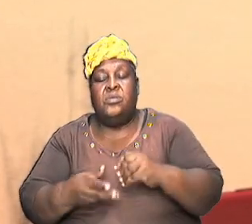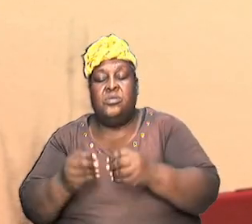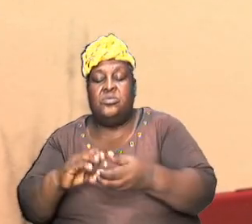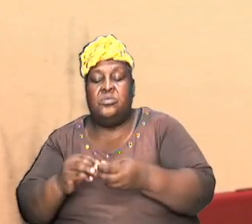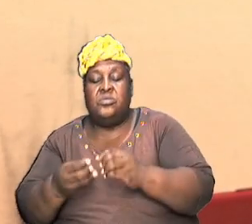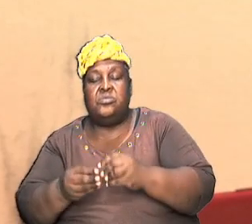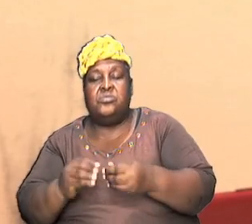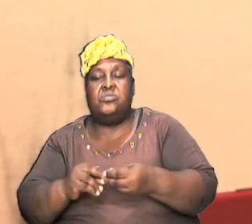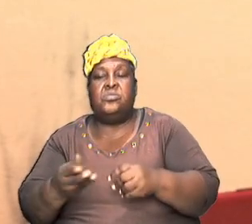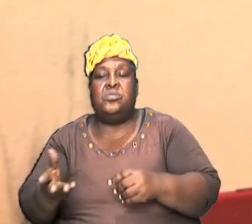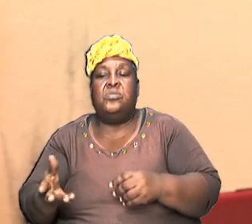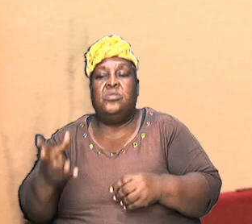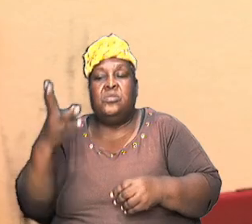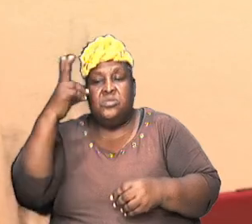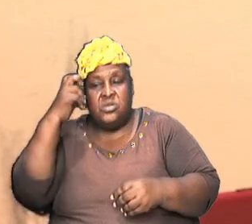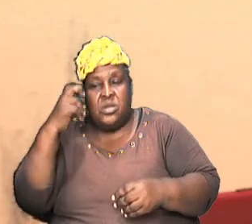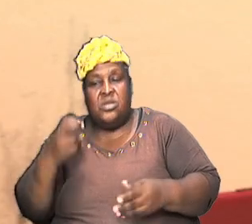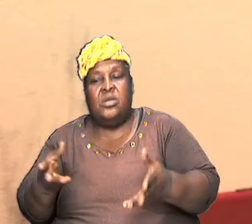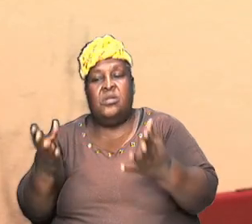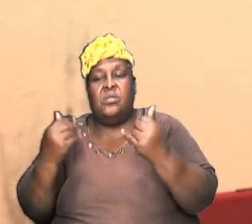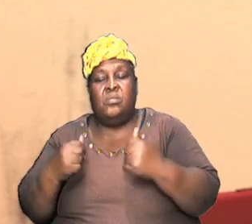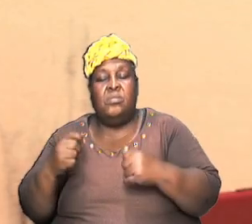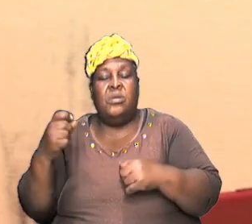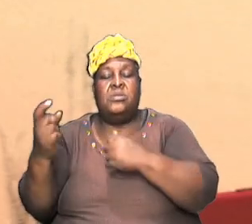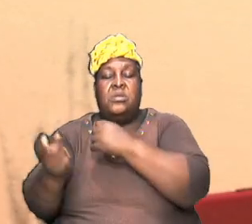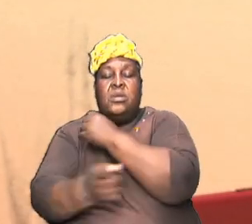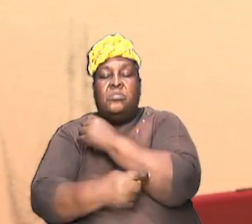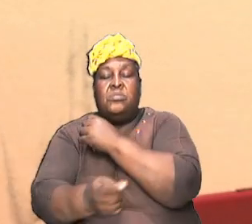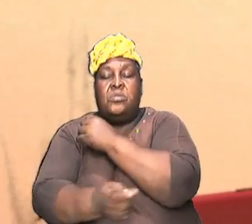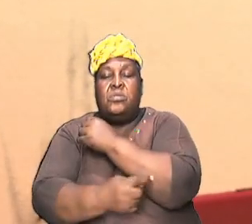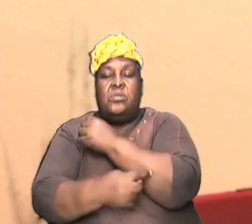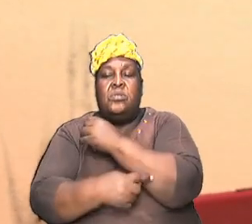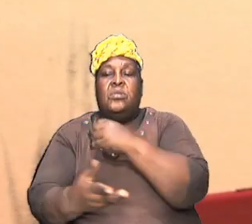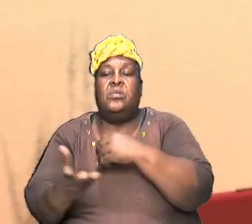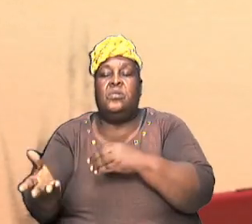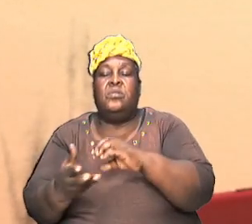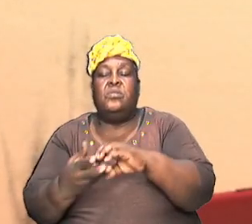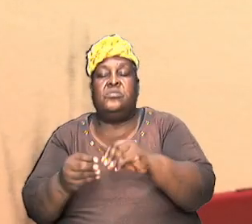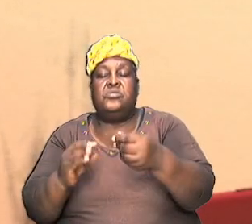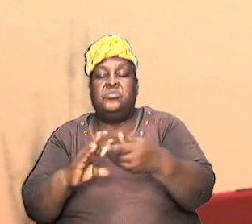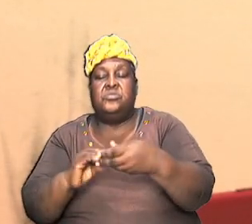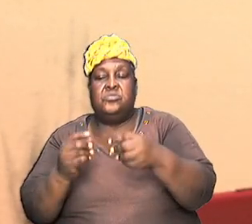although Satan came and he tempted yes there was a story